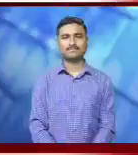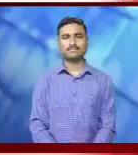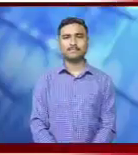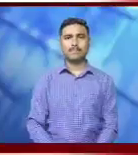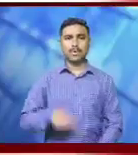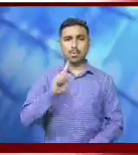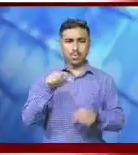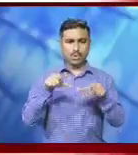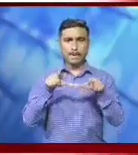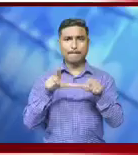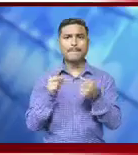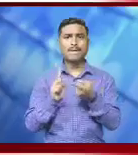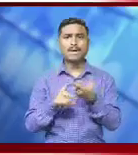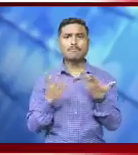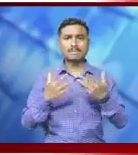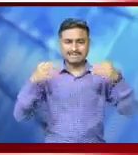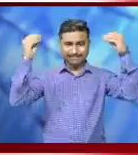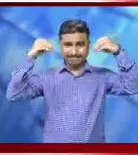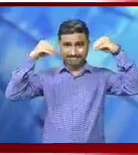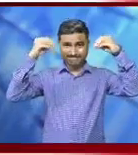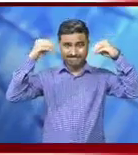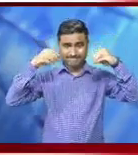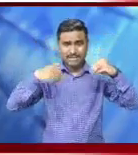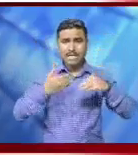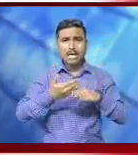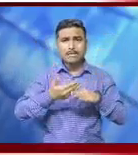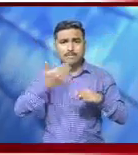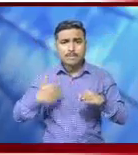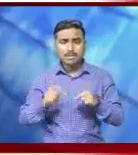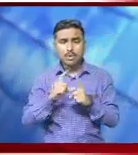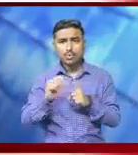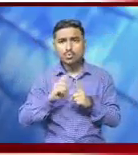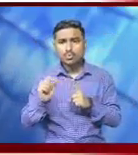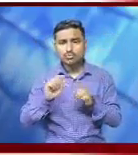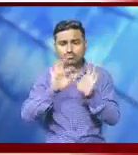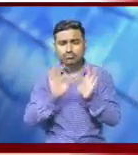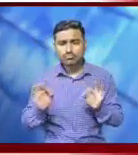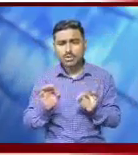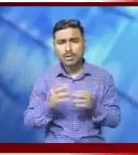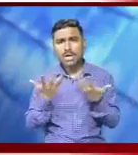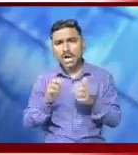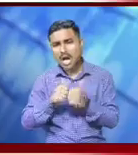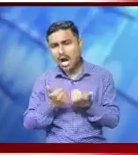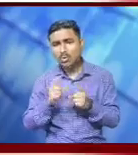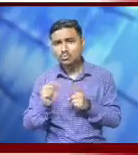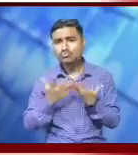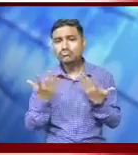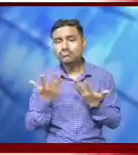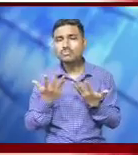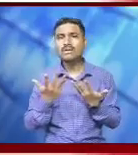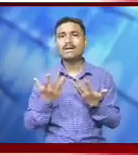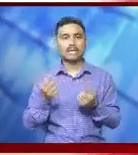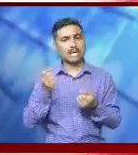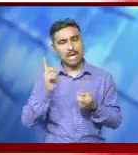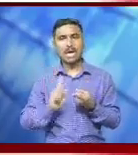A review meeting for Monsoon Preparedness was held yesterday at Tasseling Secretariat under the chairmanship of Relief